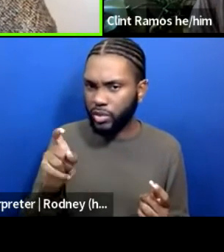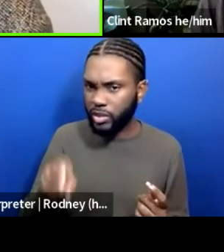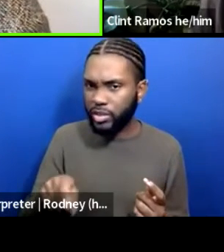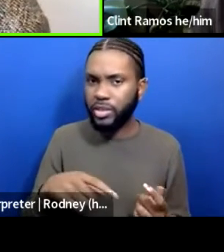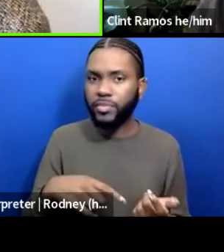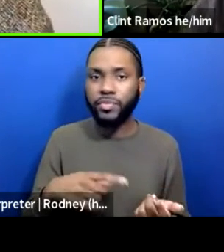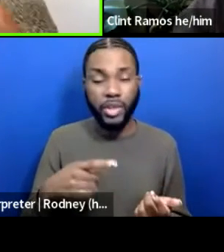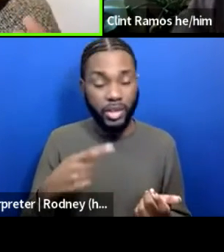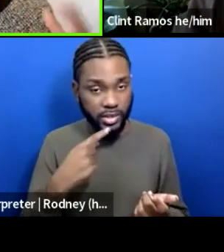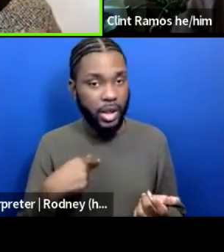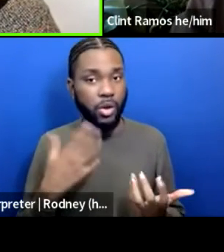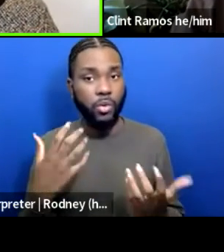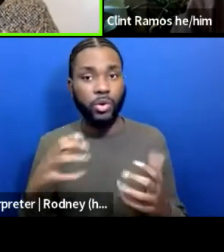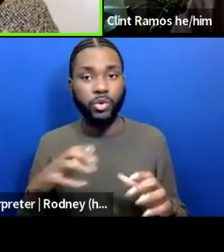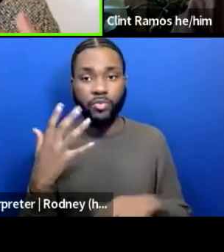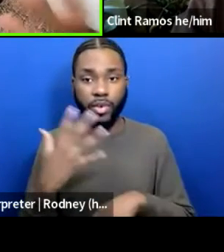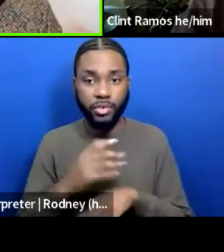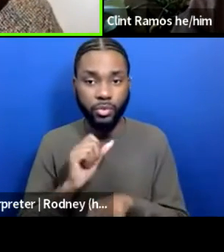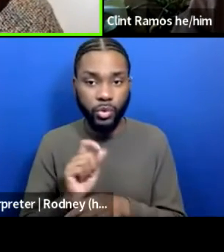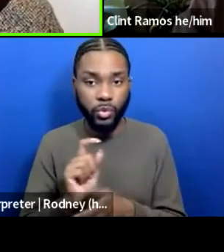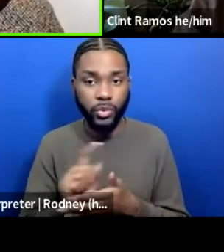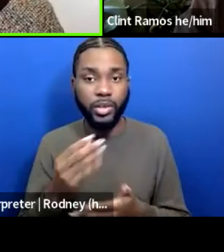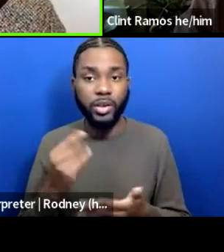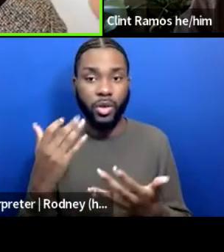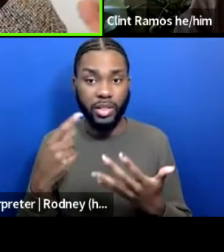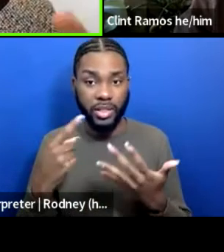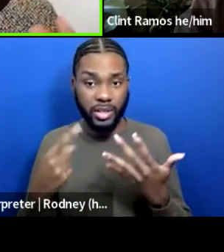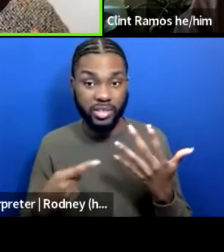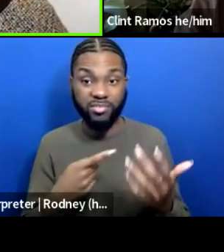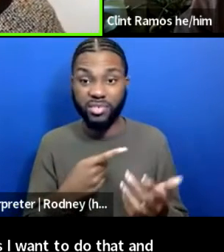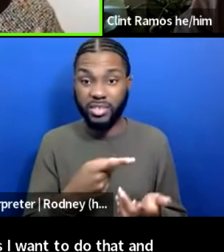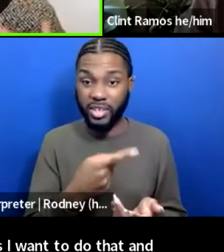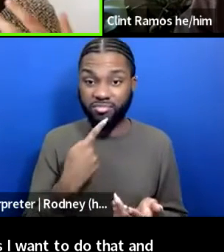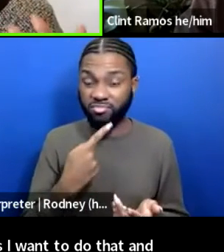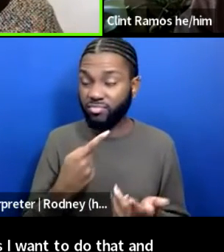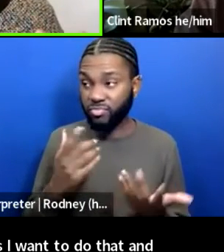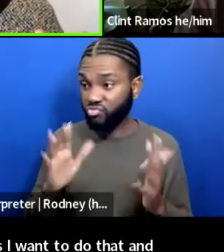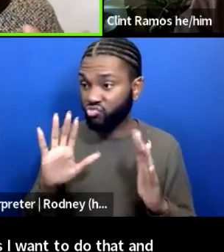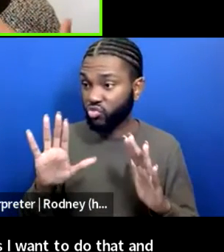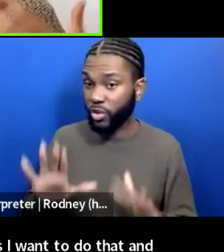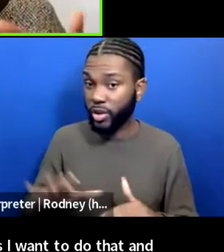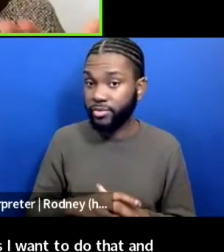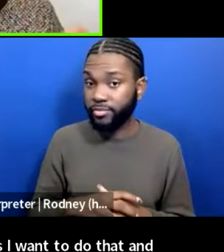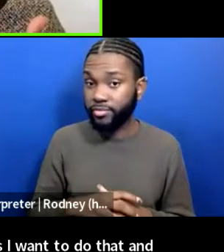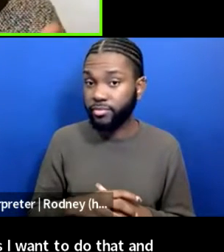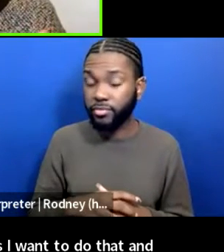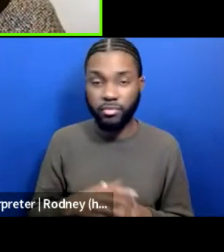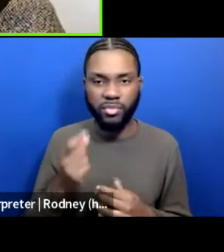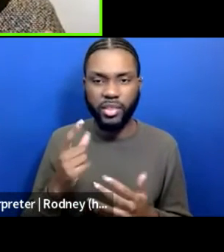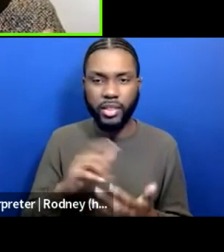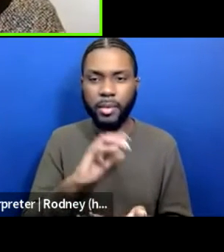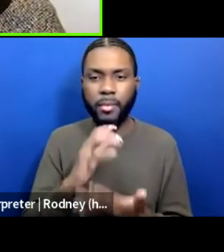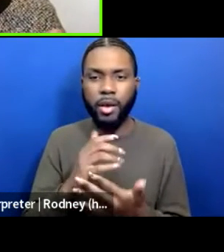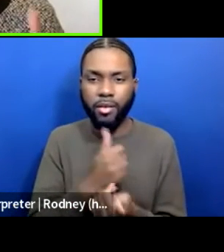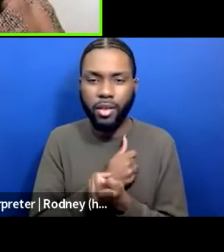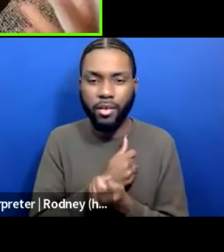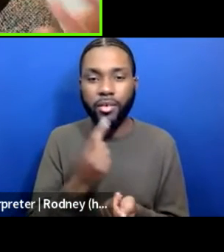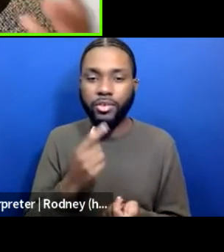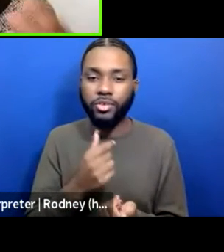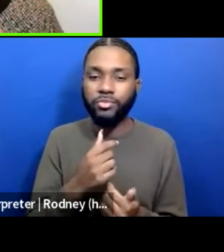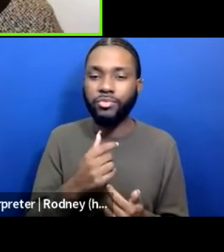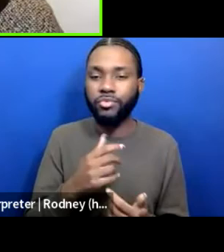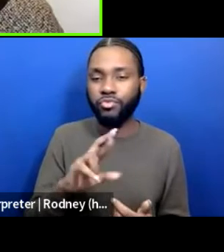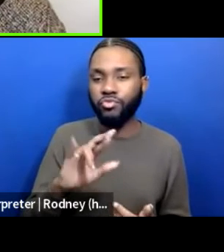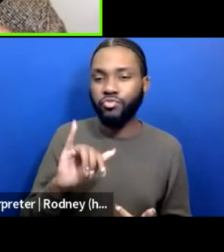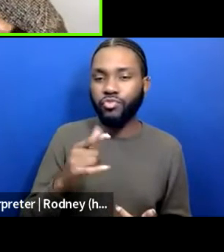work weeks. I want to do this. I want to do that. And they said, great. The amount of love. I, I often say rigor and love, you know, that's how I want to